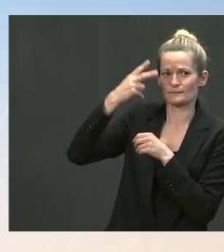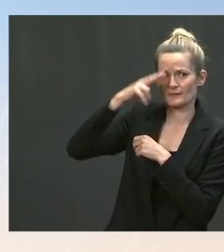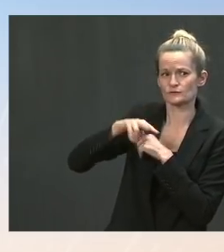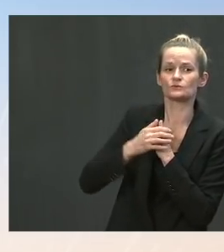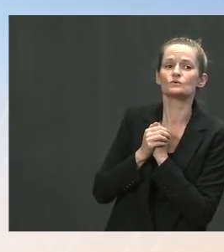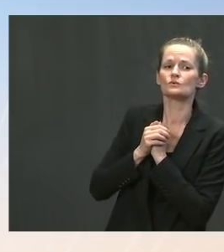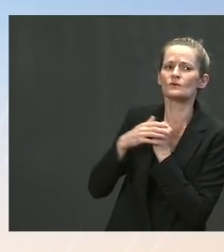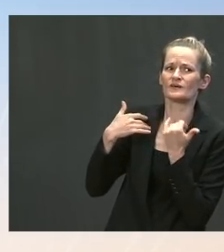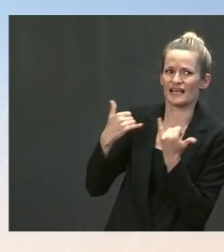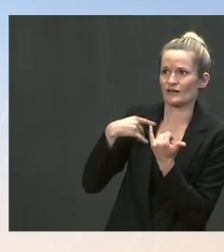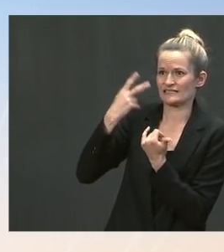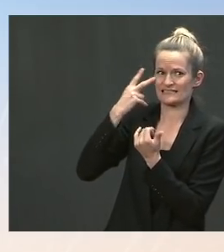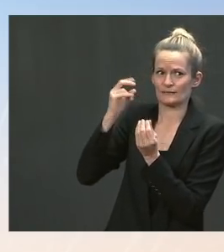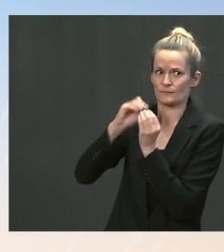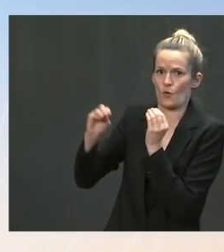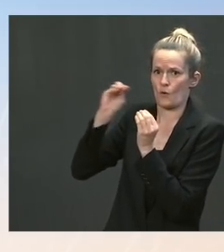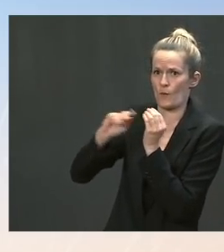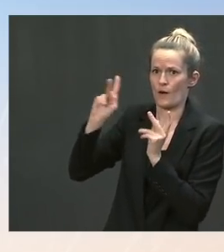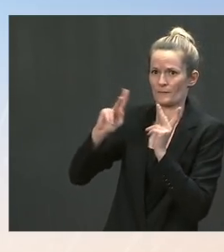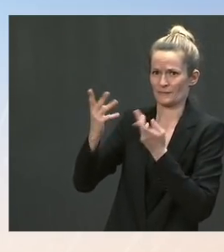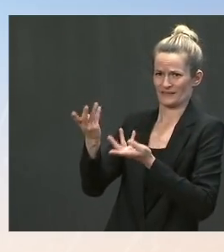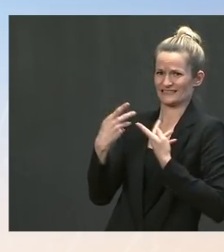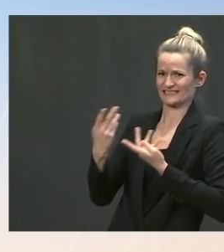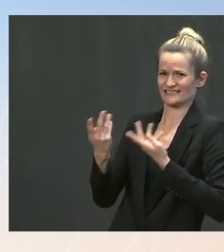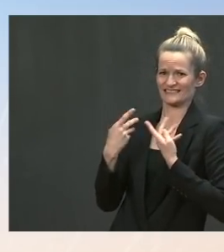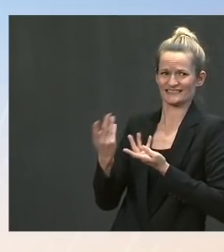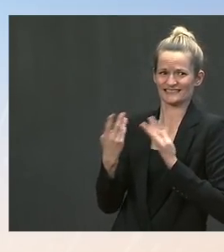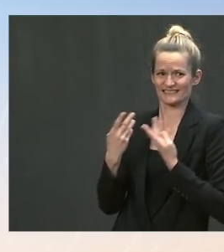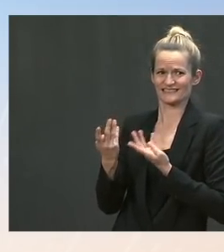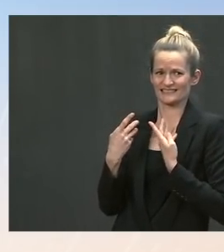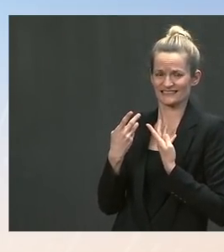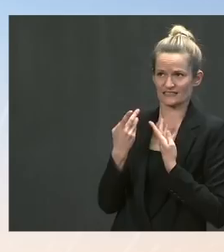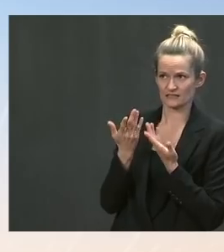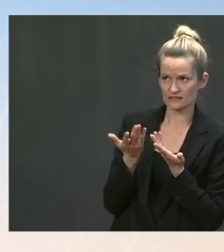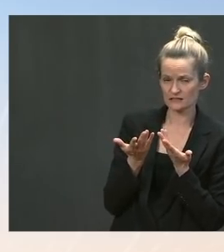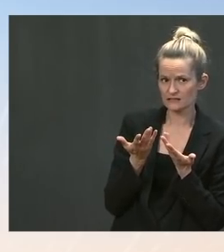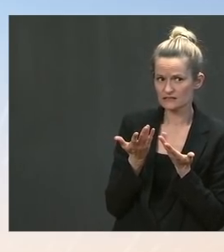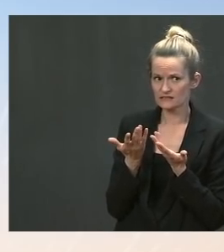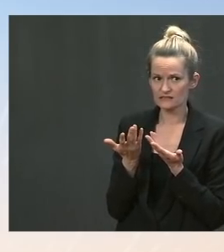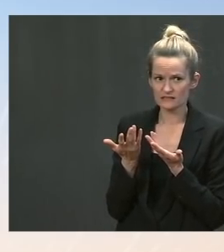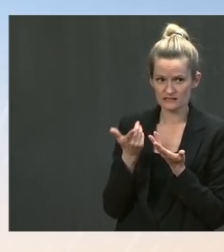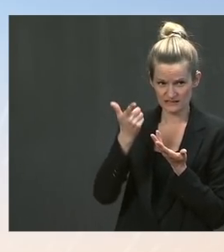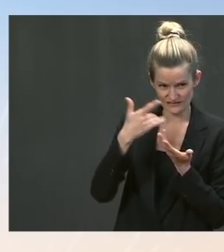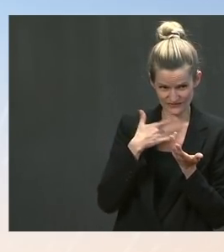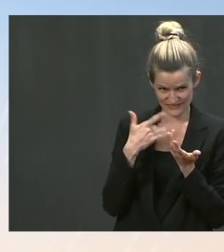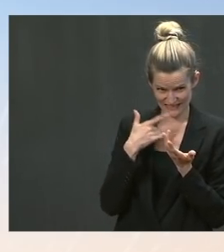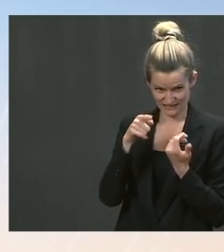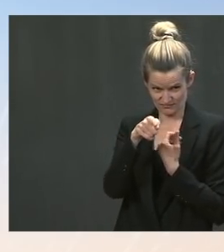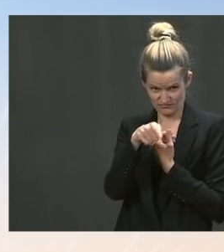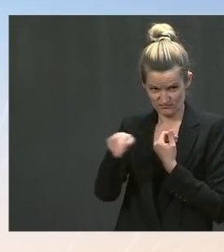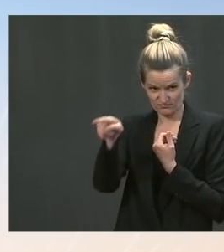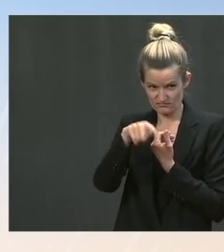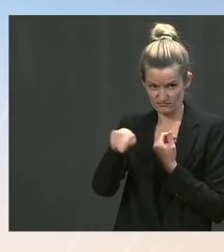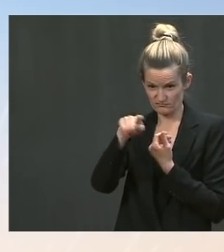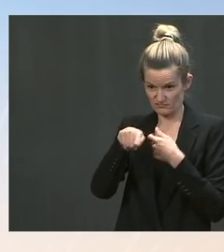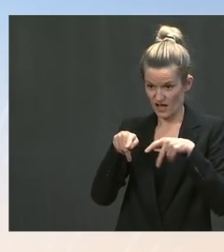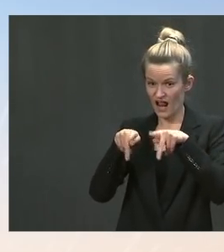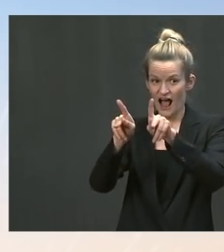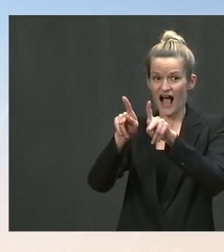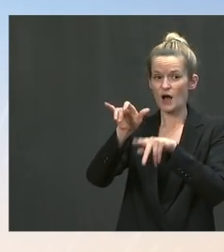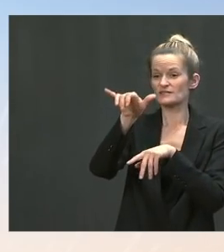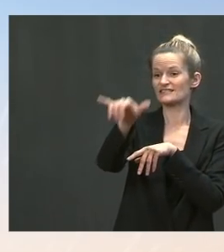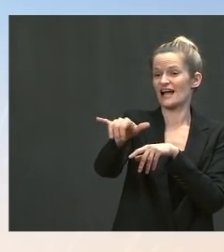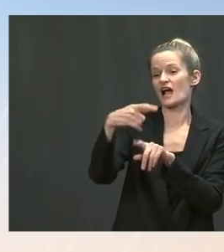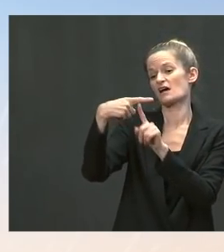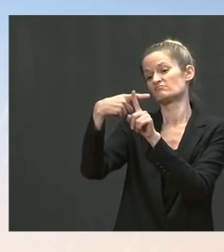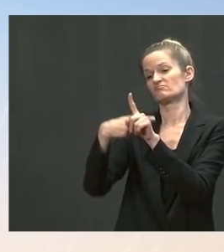sponsor or somebody in the United States or a family member. So is a month-long stay in detention acceptable to the President, given the ongoing